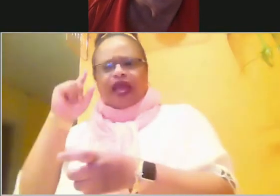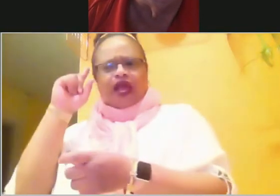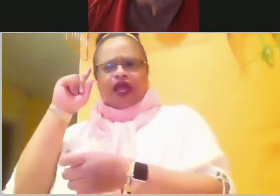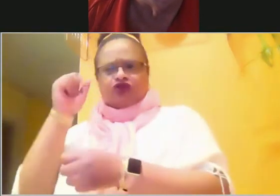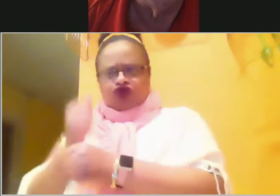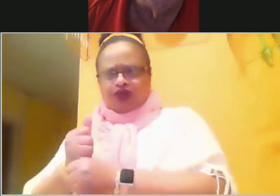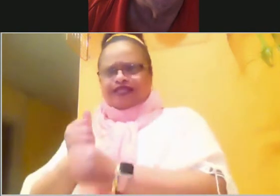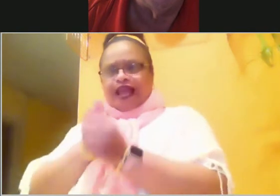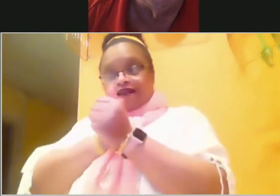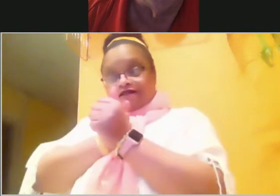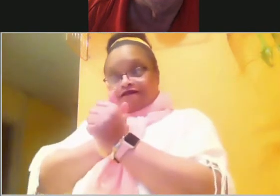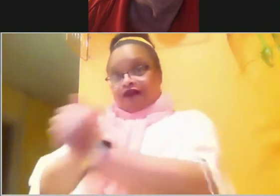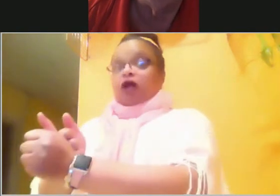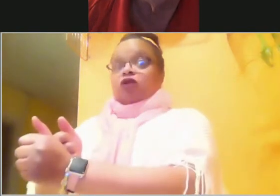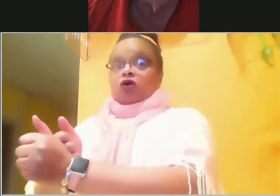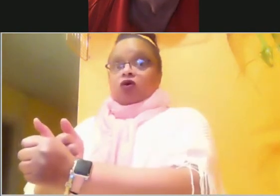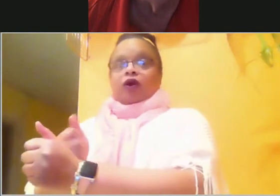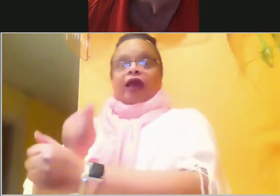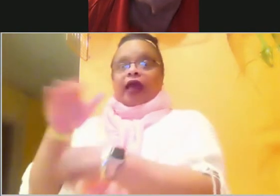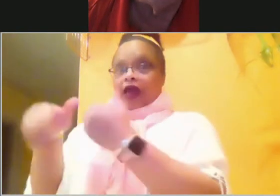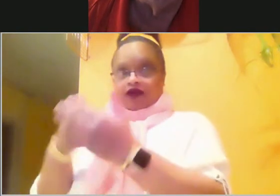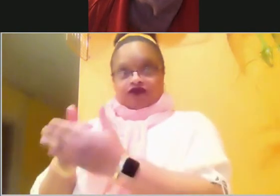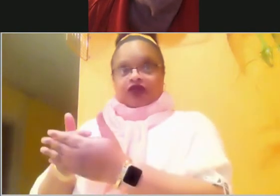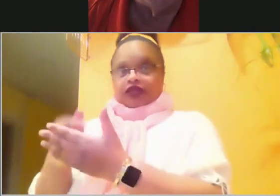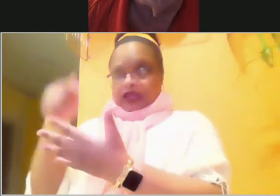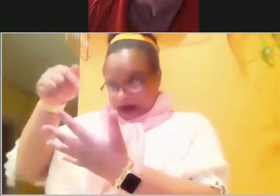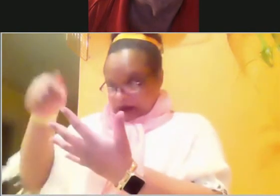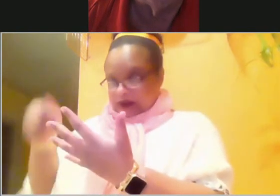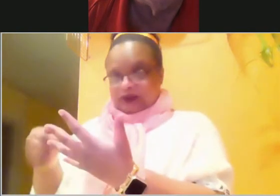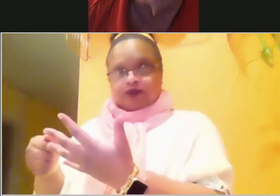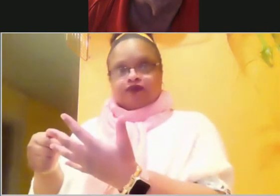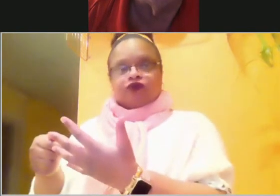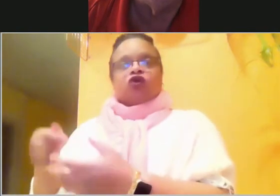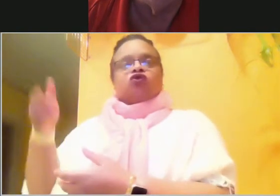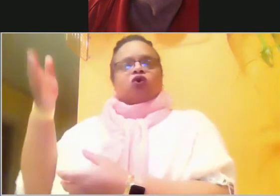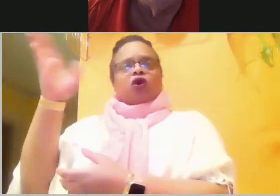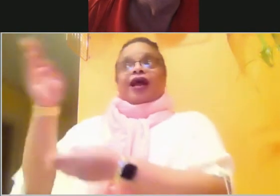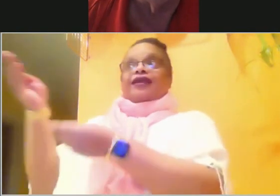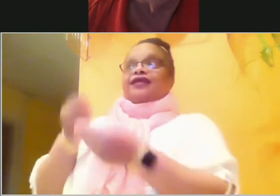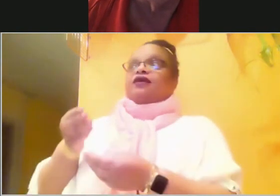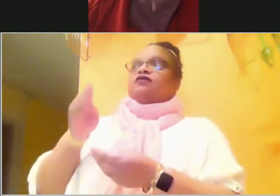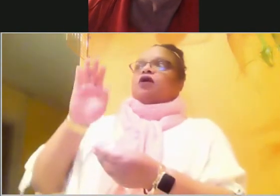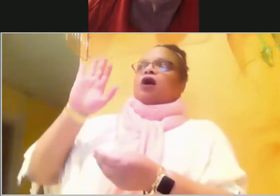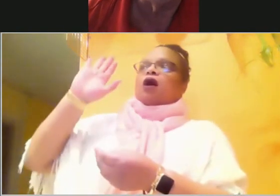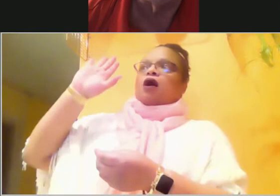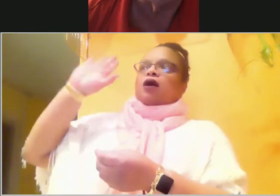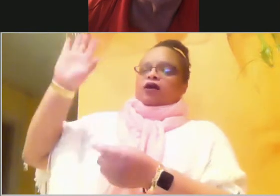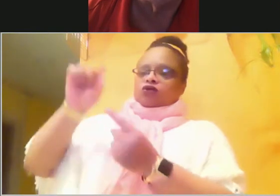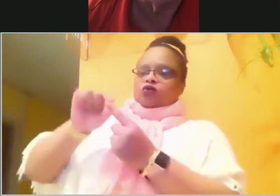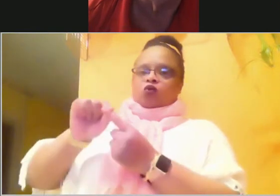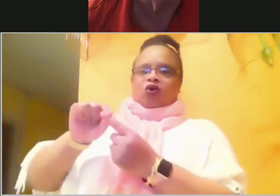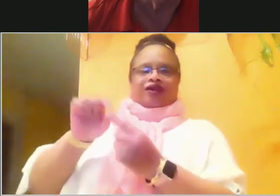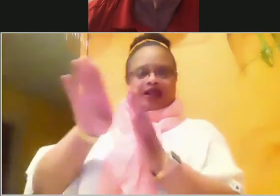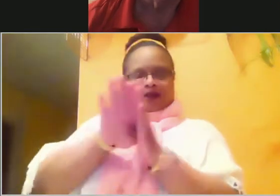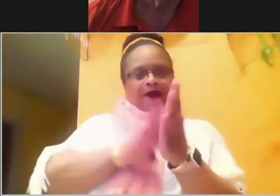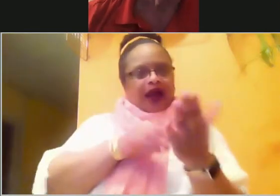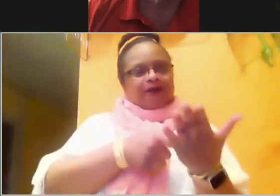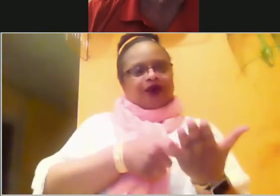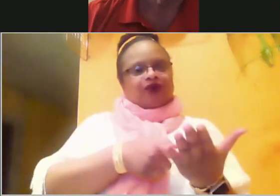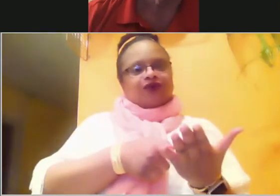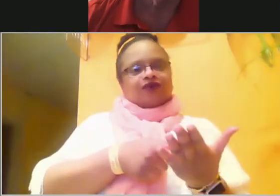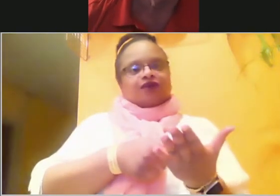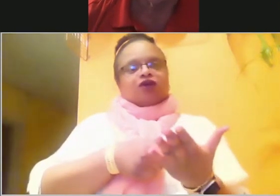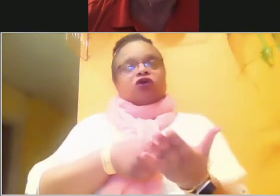that he wants us to do in the Bible. He's given us a Bible, a great book to follow, but yeah, the flesh is weak, but the spirit is willing.